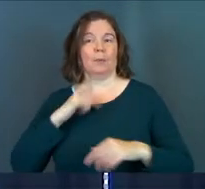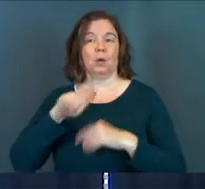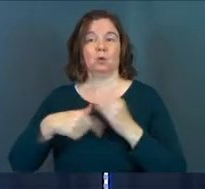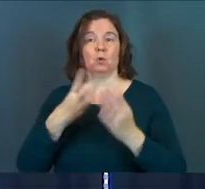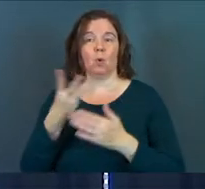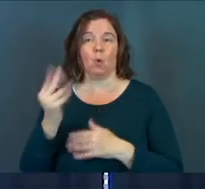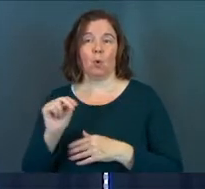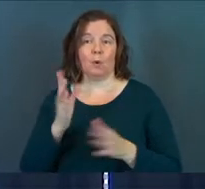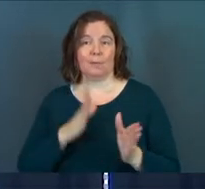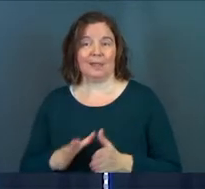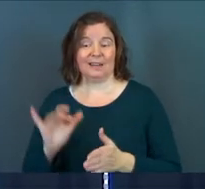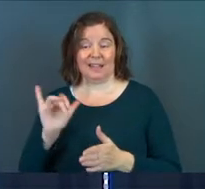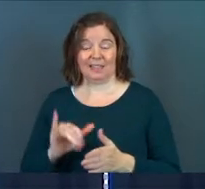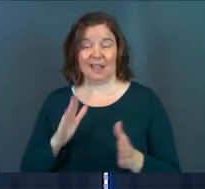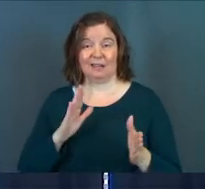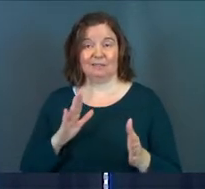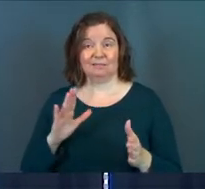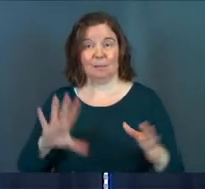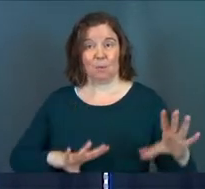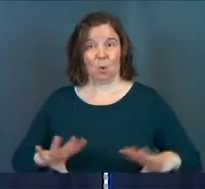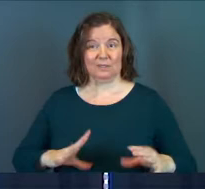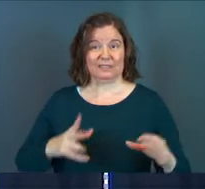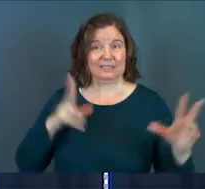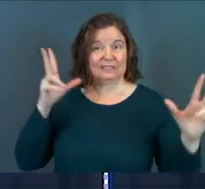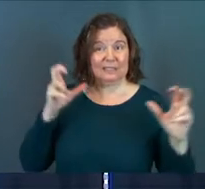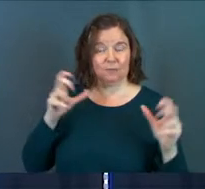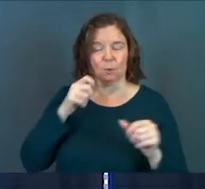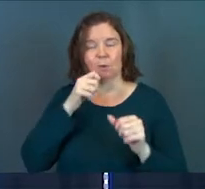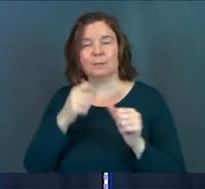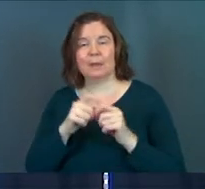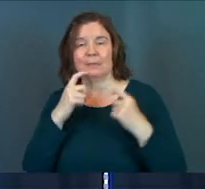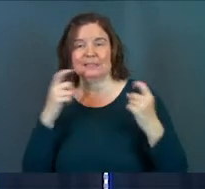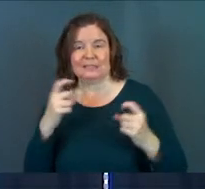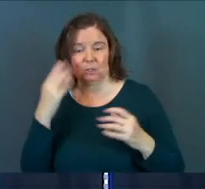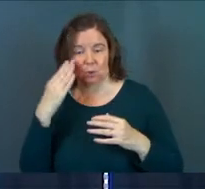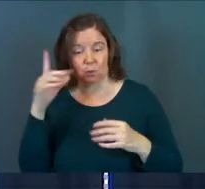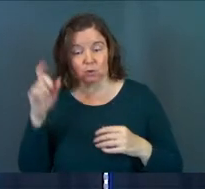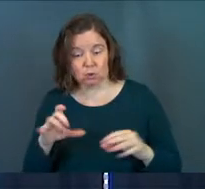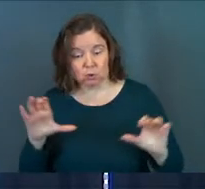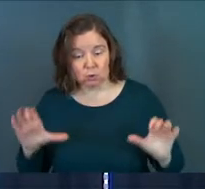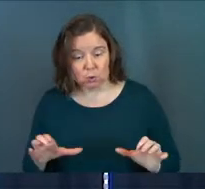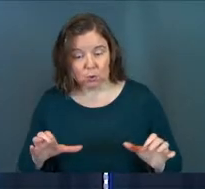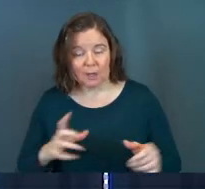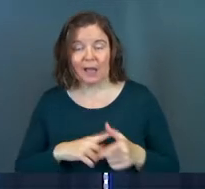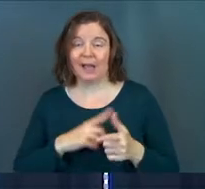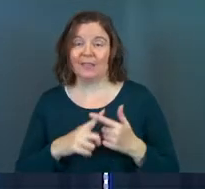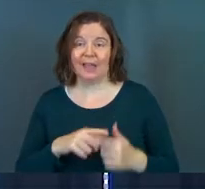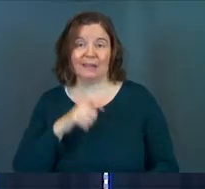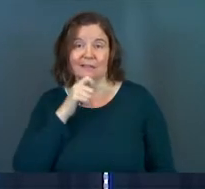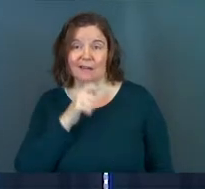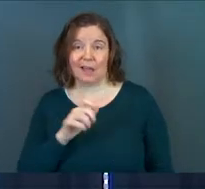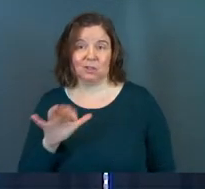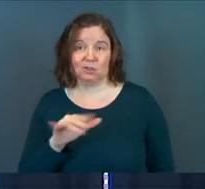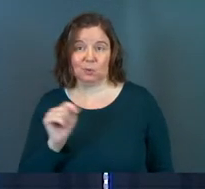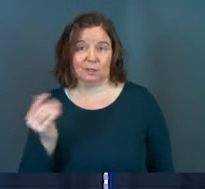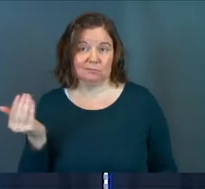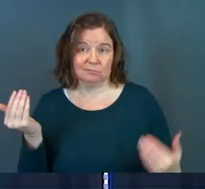such boasting is evil. Remember, it is a sin to know what you ought to do than not to do it.